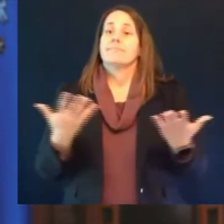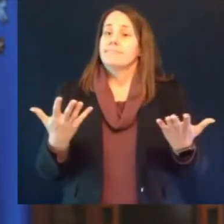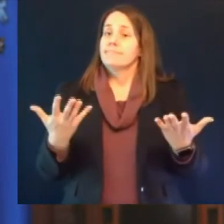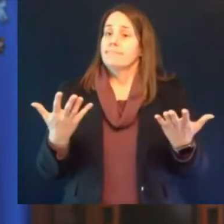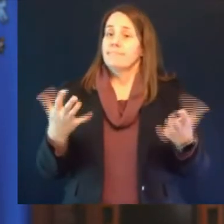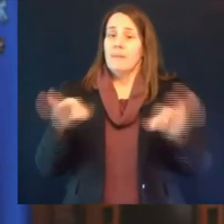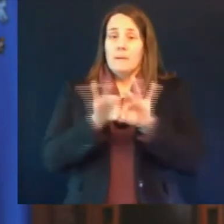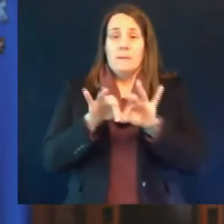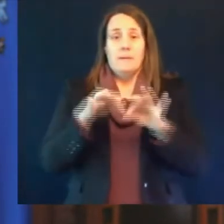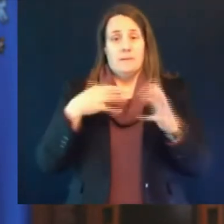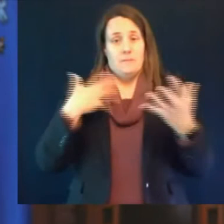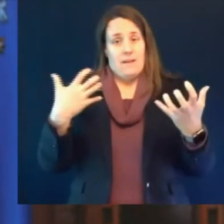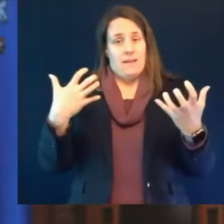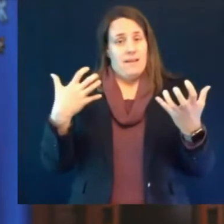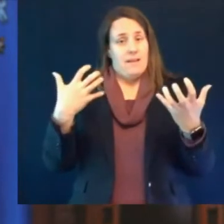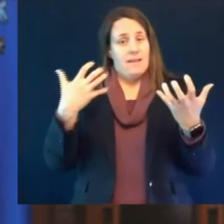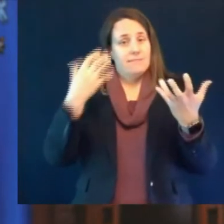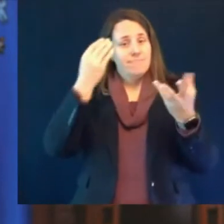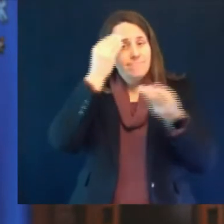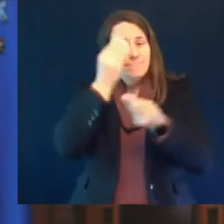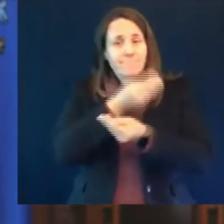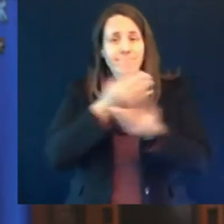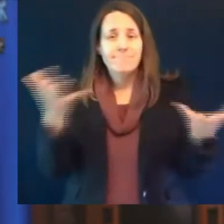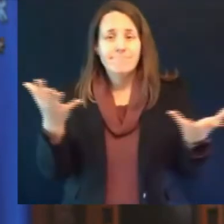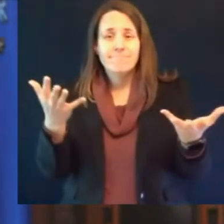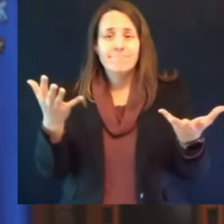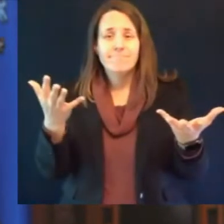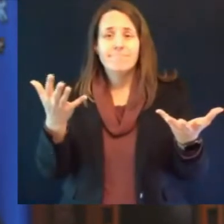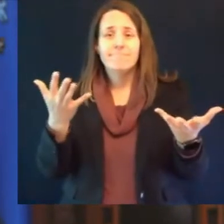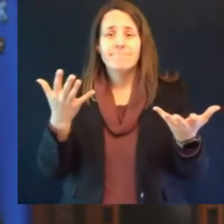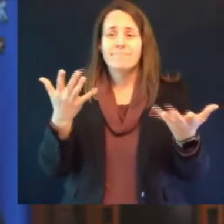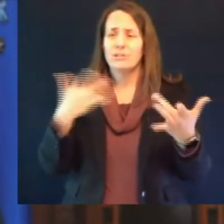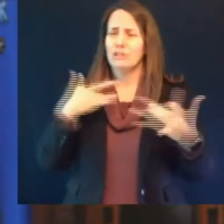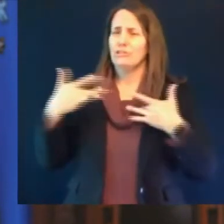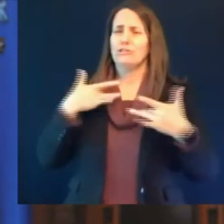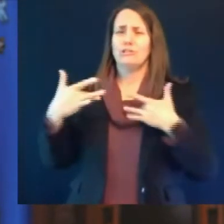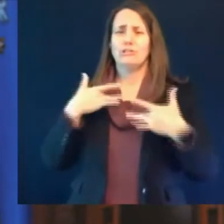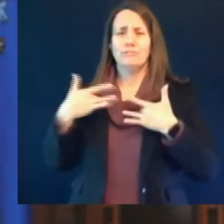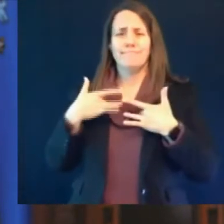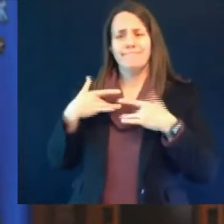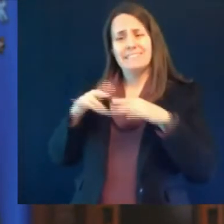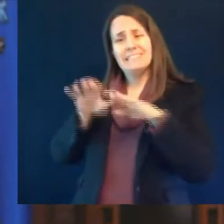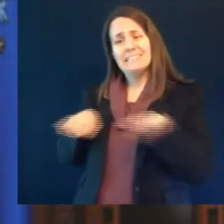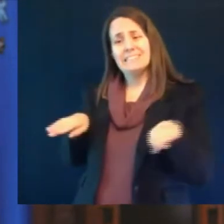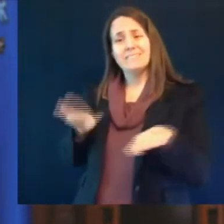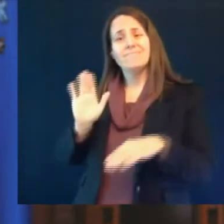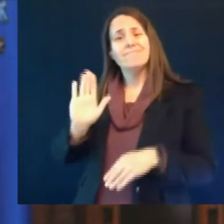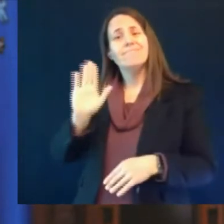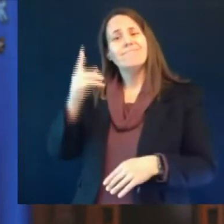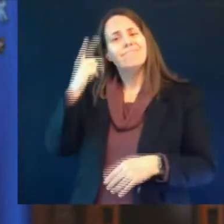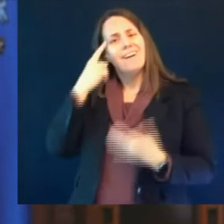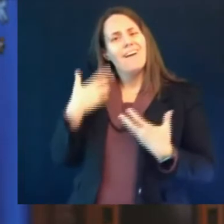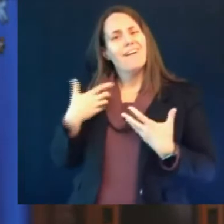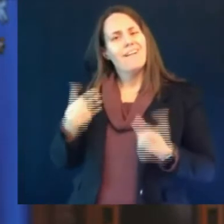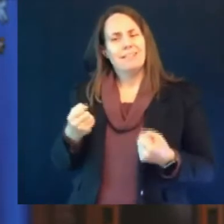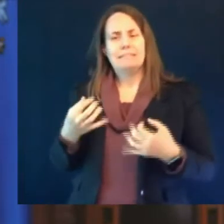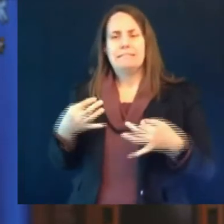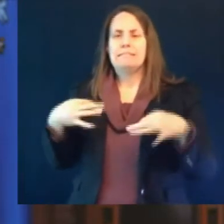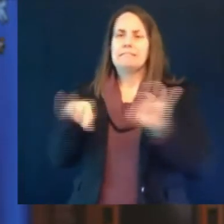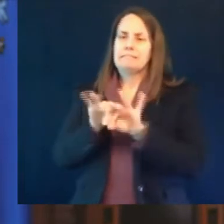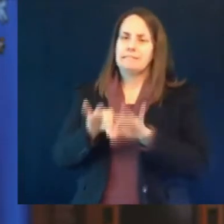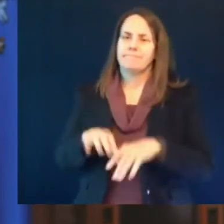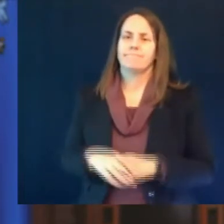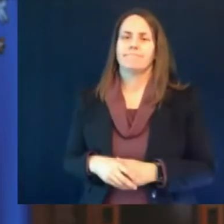about and that's our kids mental health last week i had several conversations with kids across the state and i can tell you first and